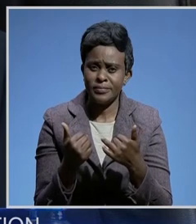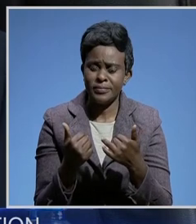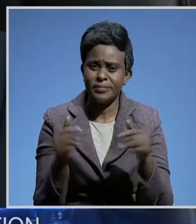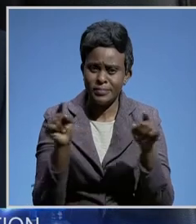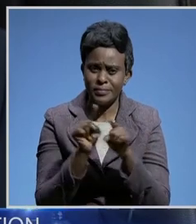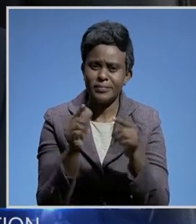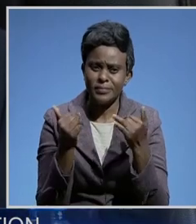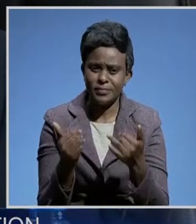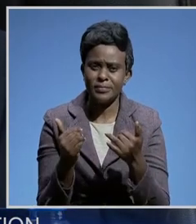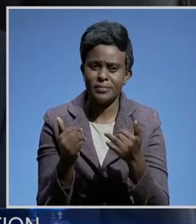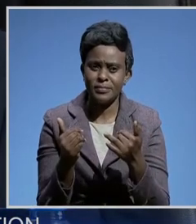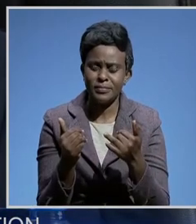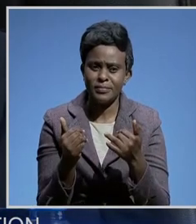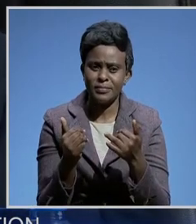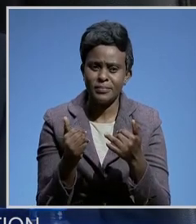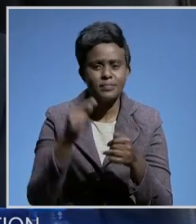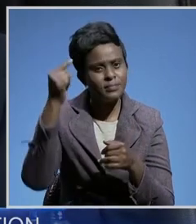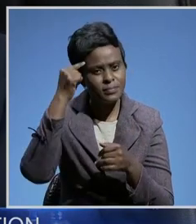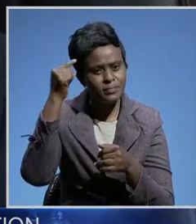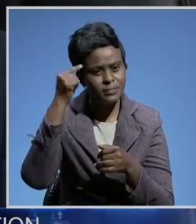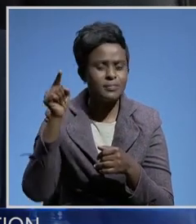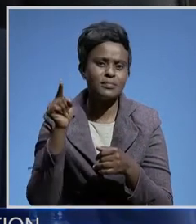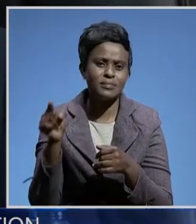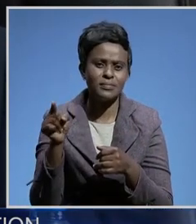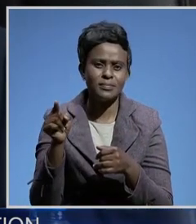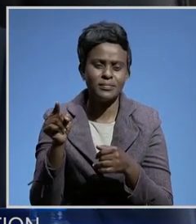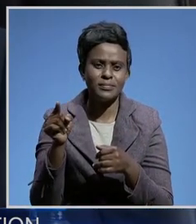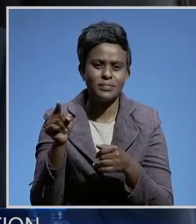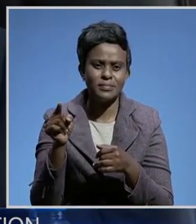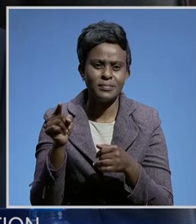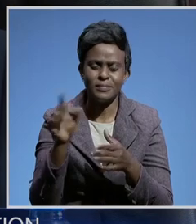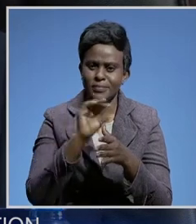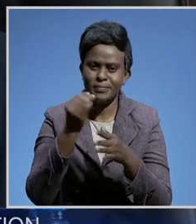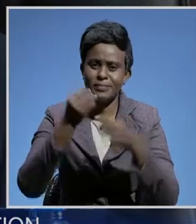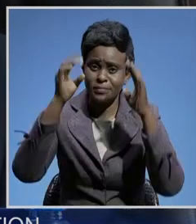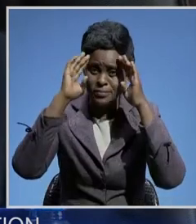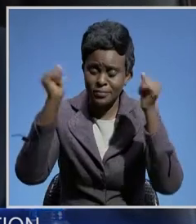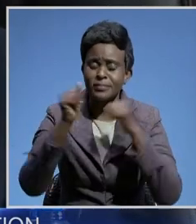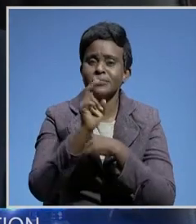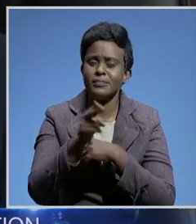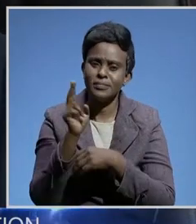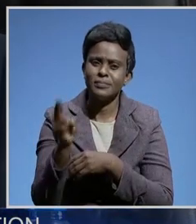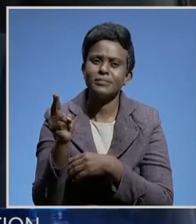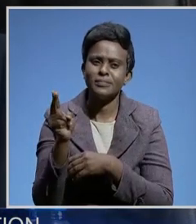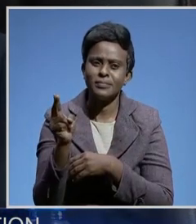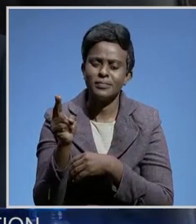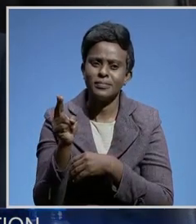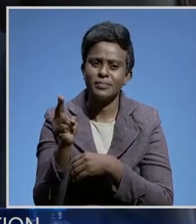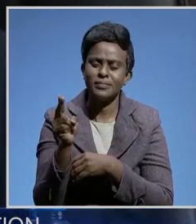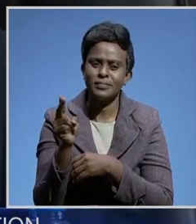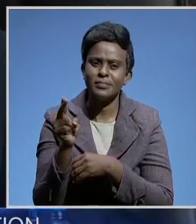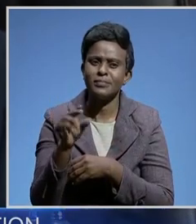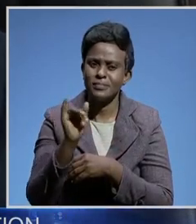And therefore, government of President Hakainde Hichlema will try